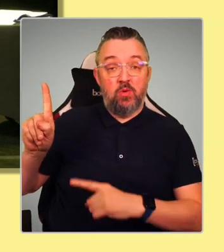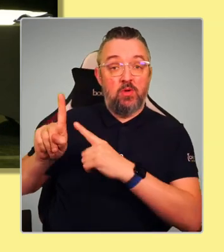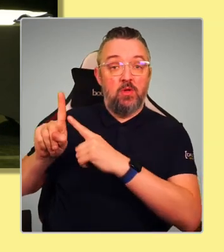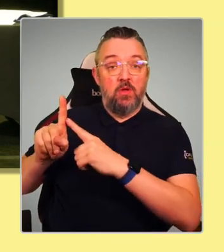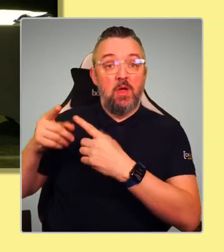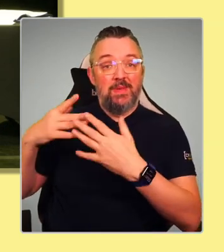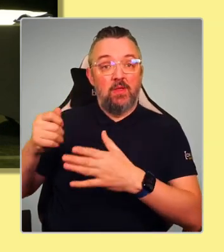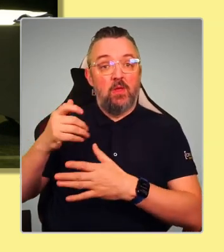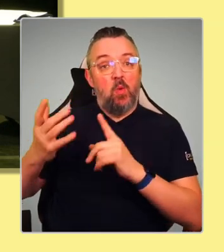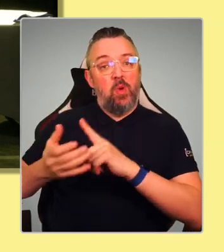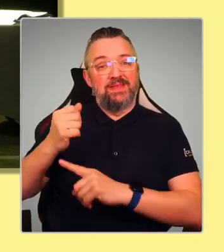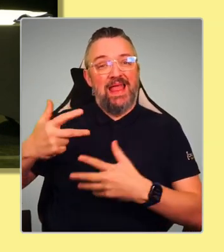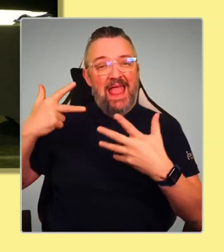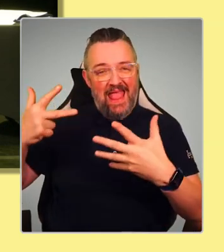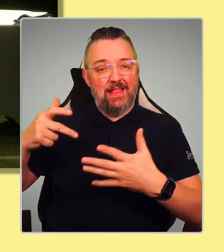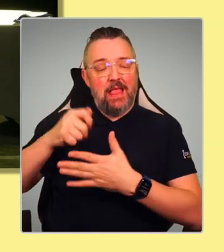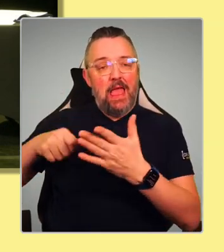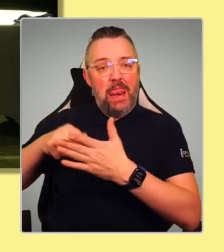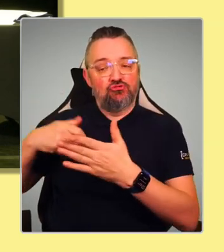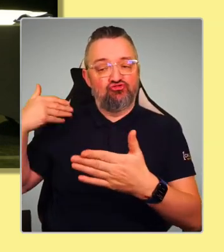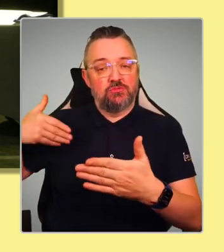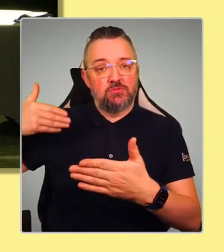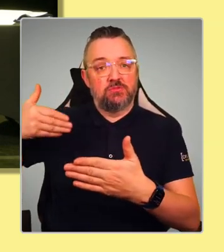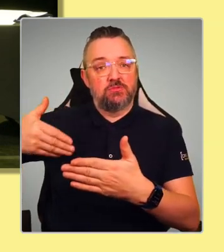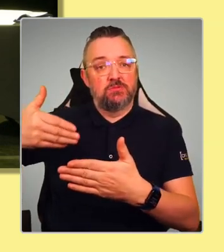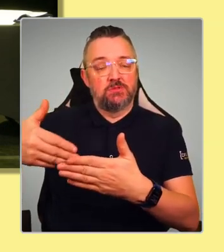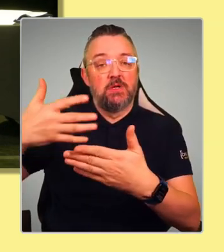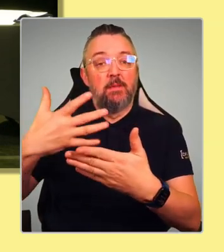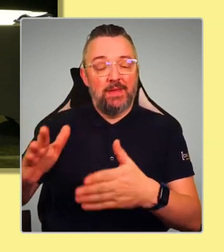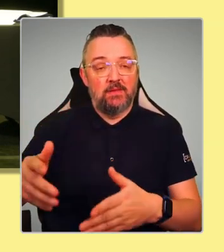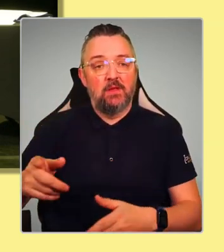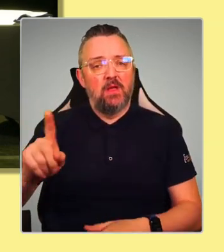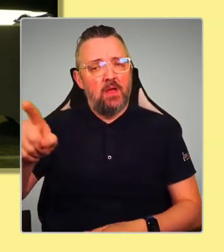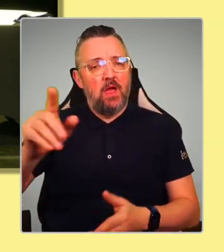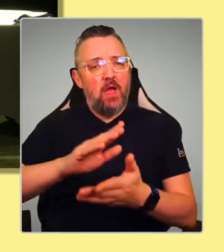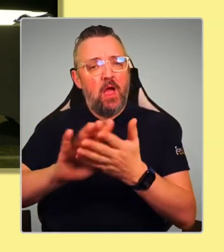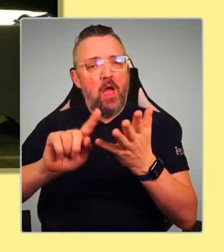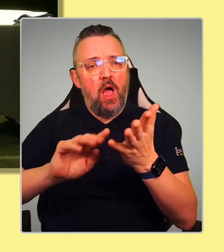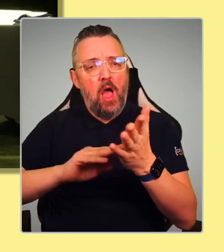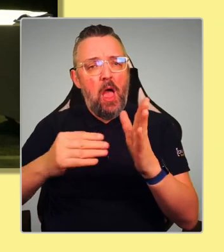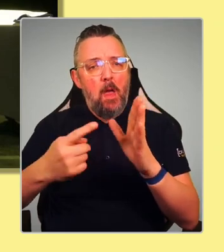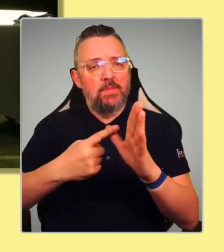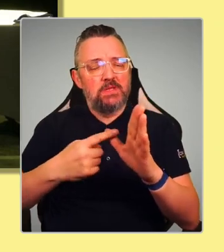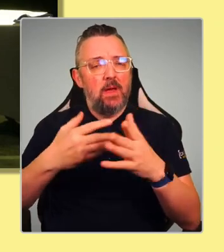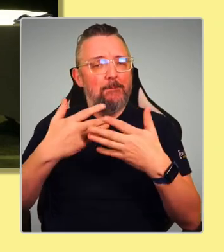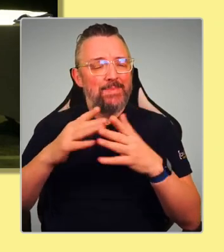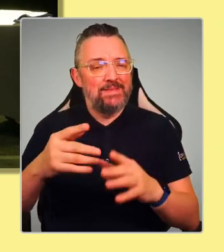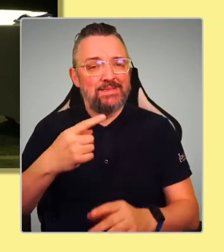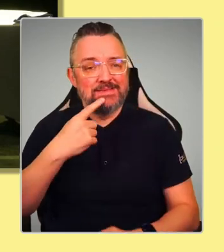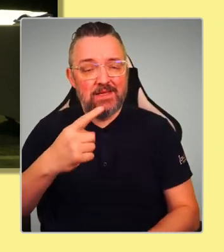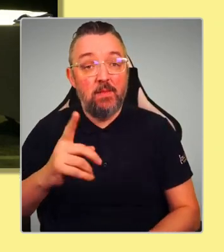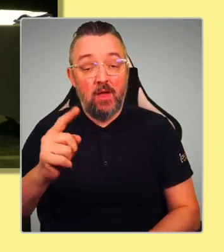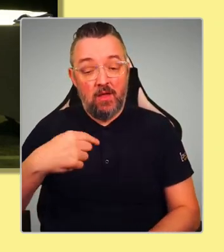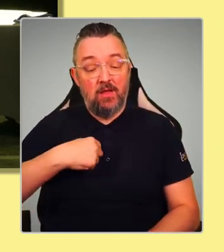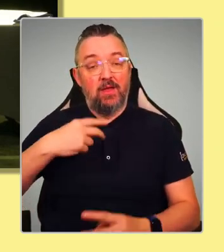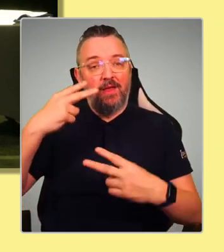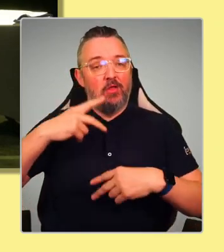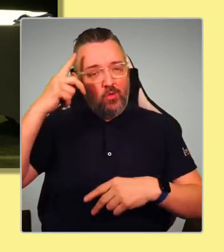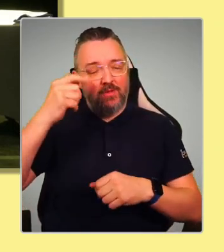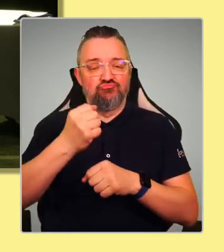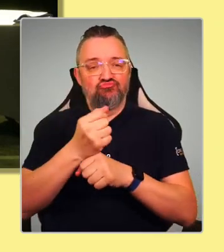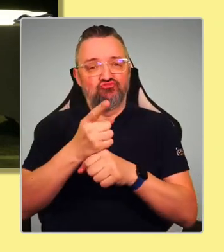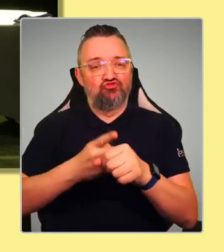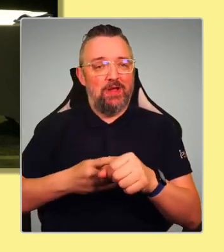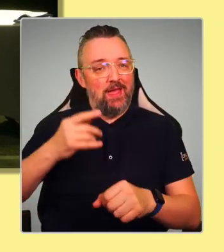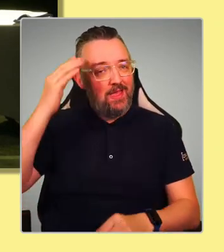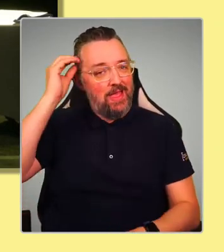And I think I speak to something that Hamza mentioned earlier, and I know I may not look at it with the gray hairs on my head, but I'm a young individual